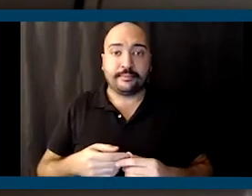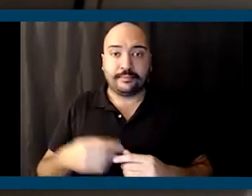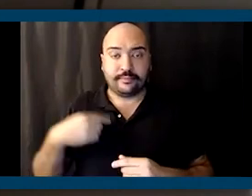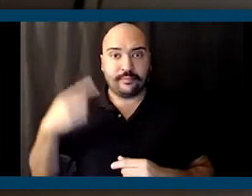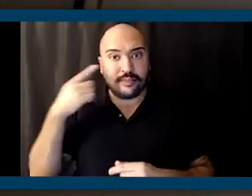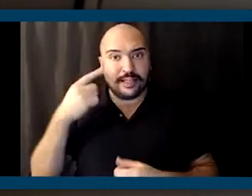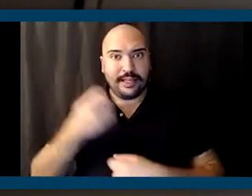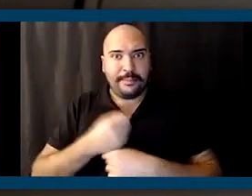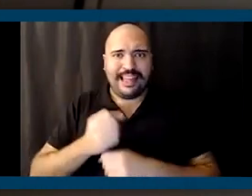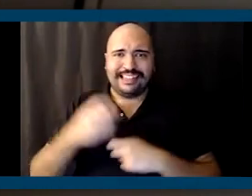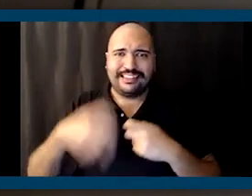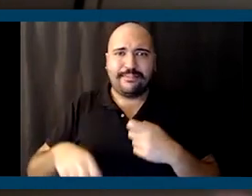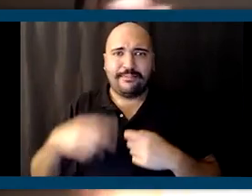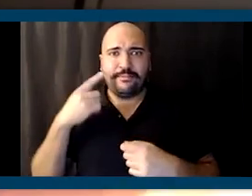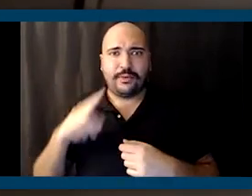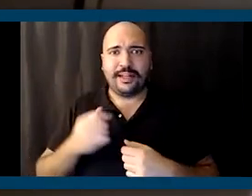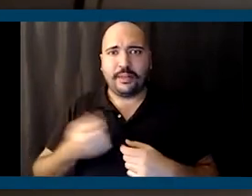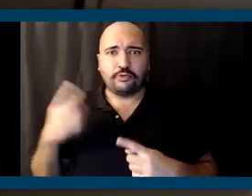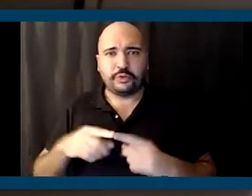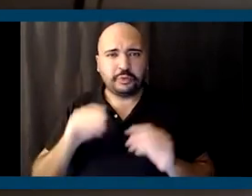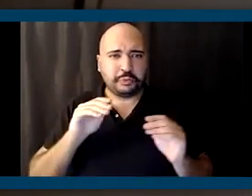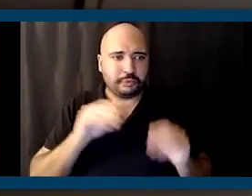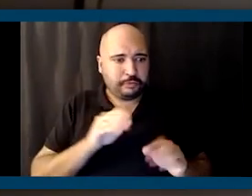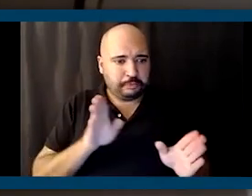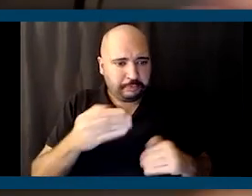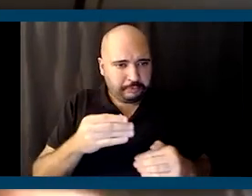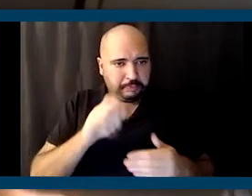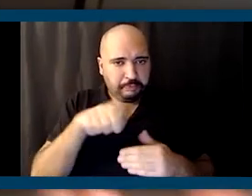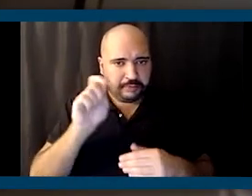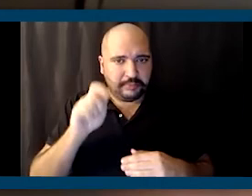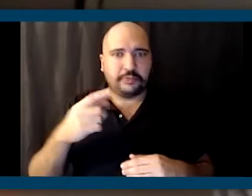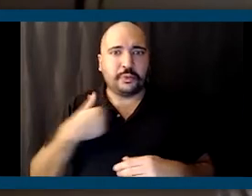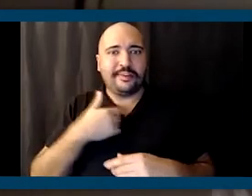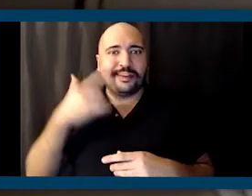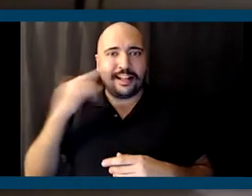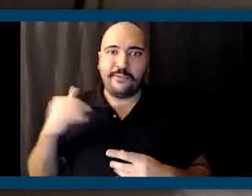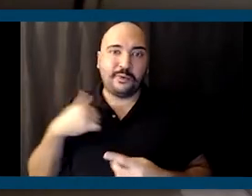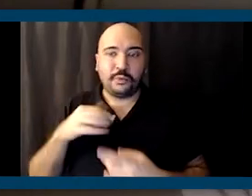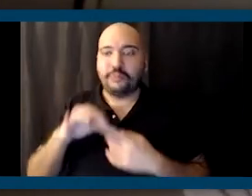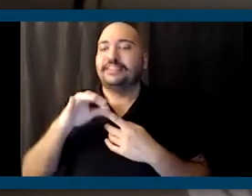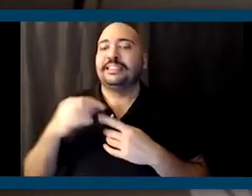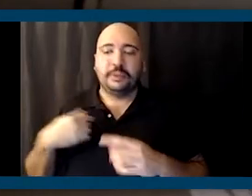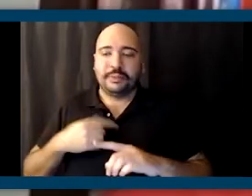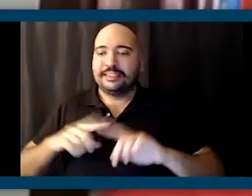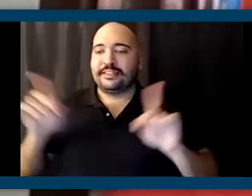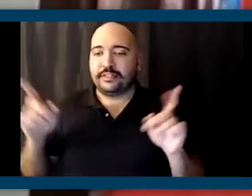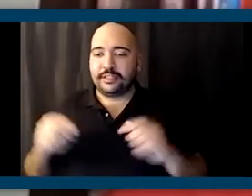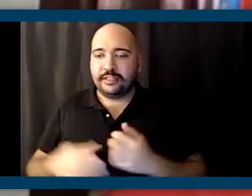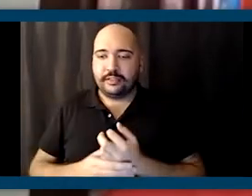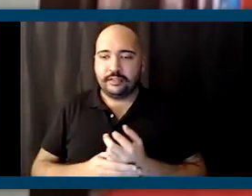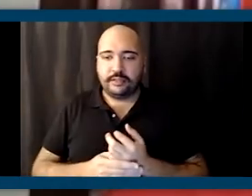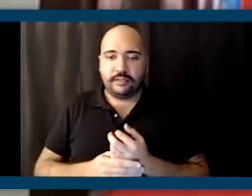think it made it difficult for anybody to kind of put her into a box because, you know, we're Californians. We're We're different. Absolutely.